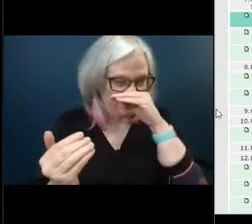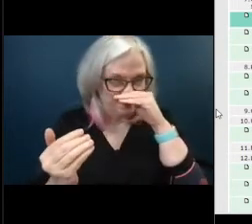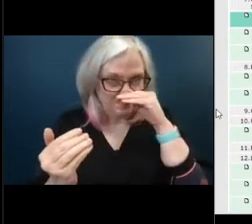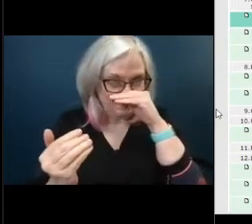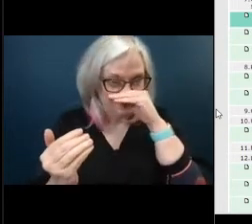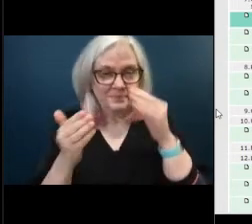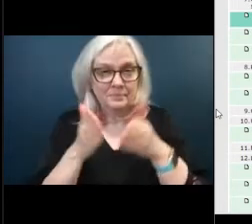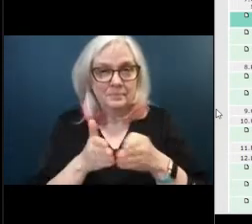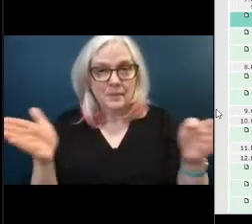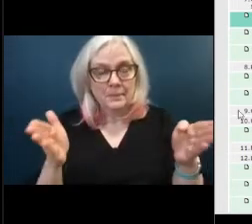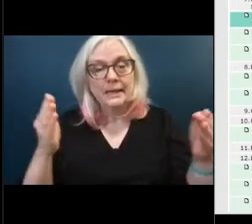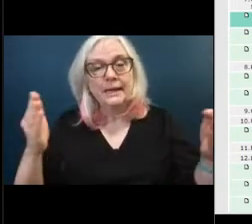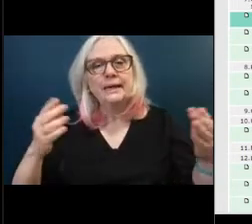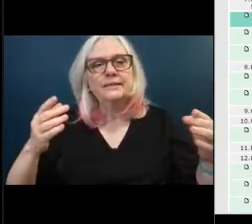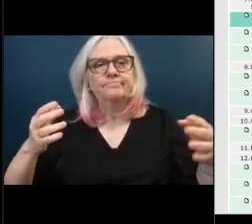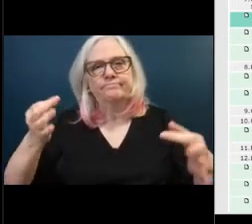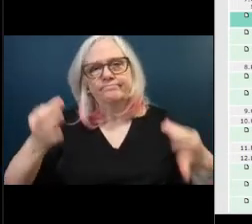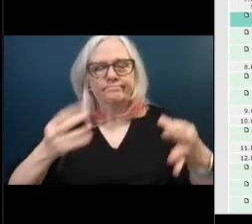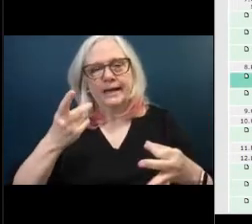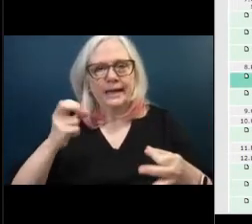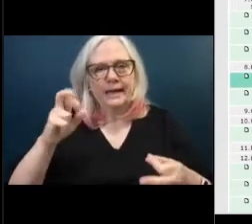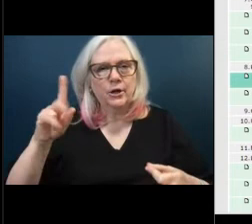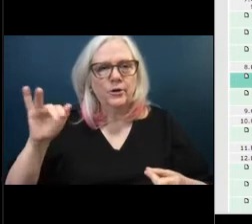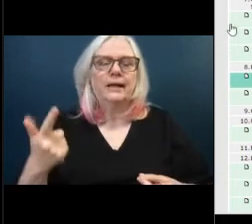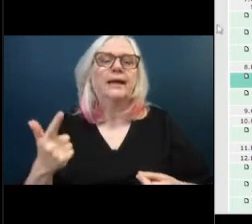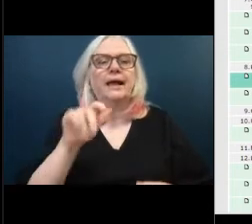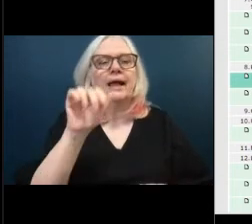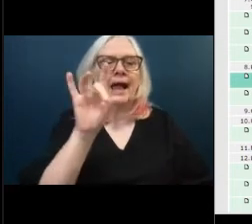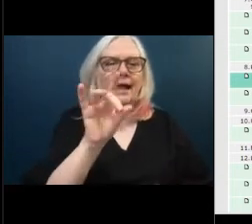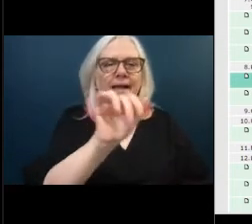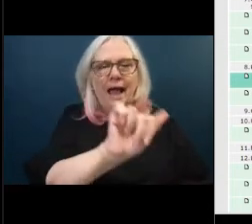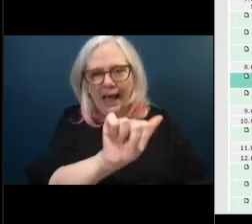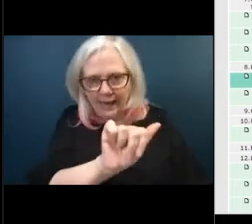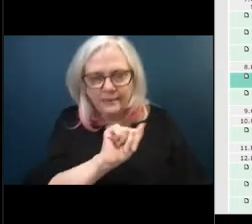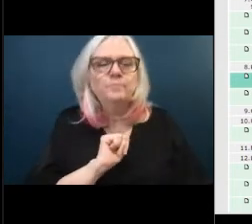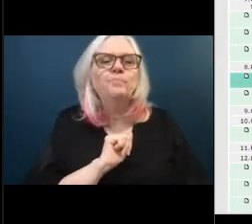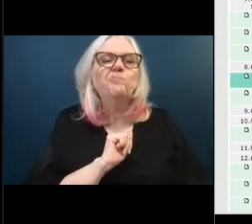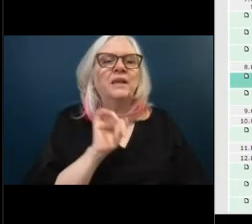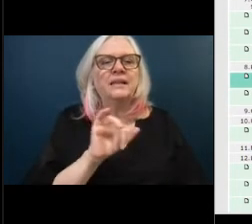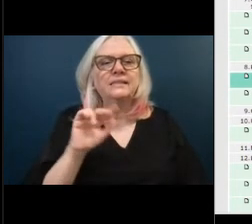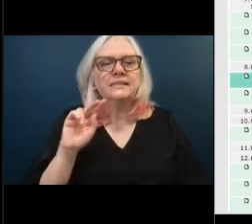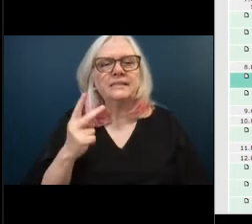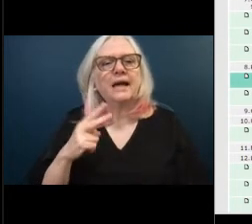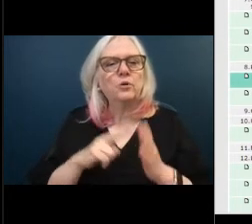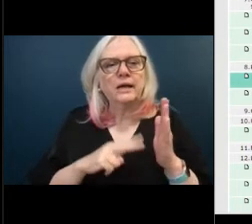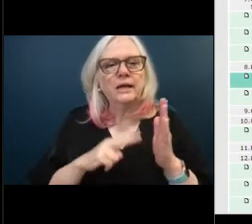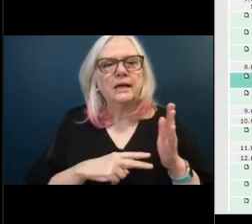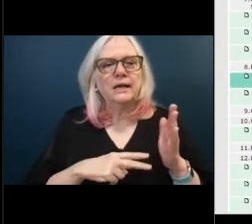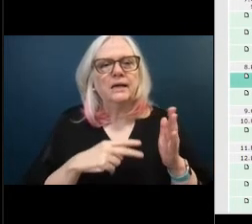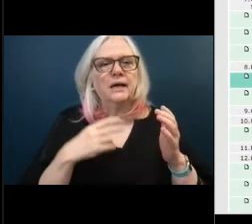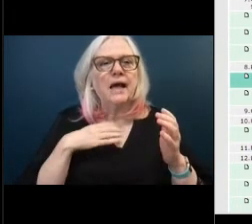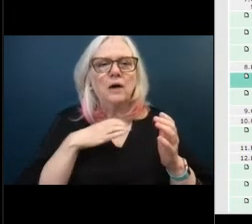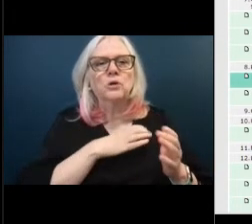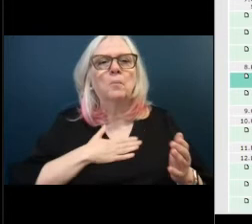8a is proposed ordinance number 22-013 it's a second reading uh council please take us through it